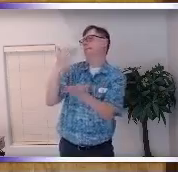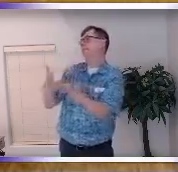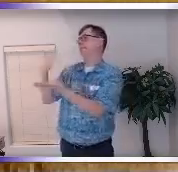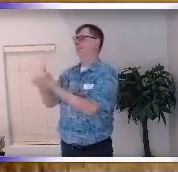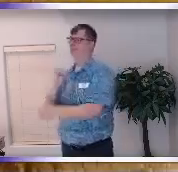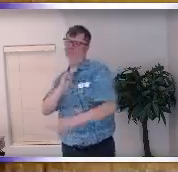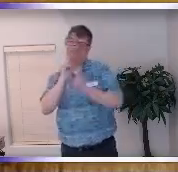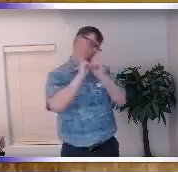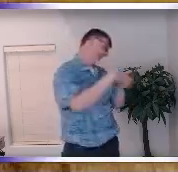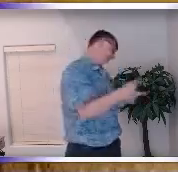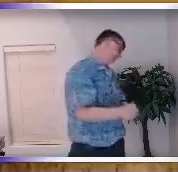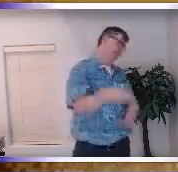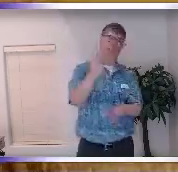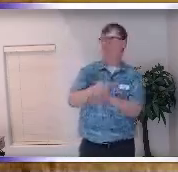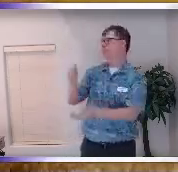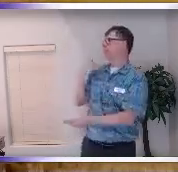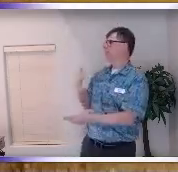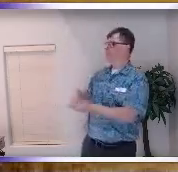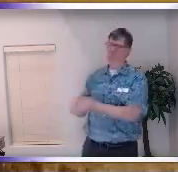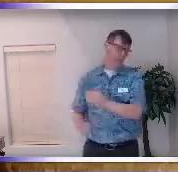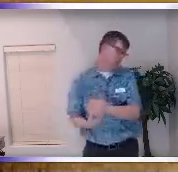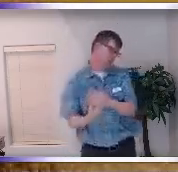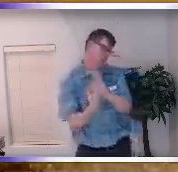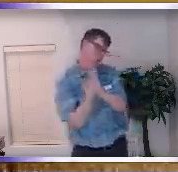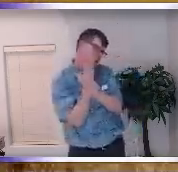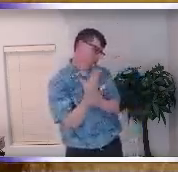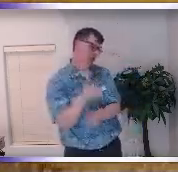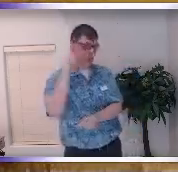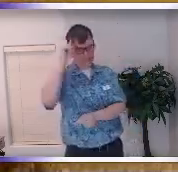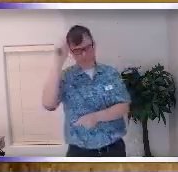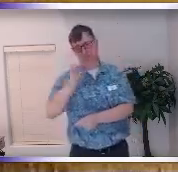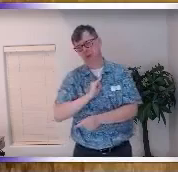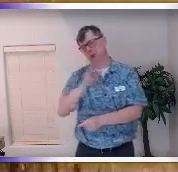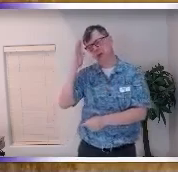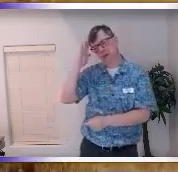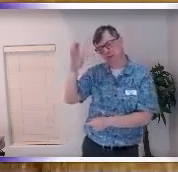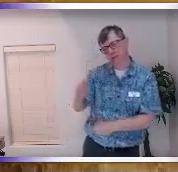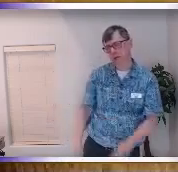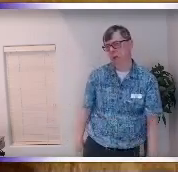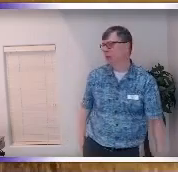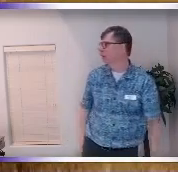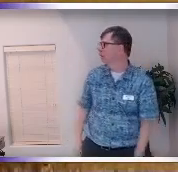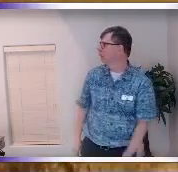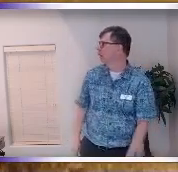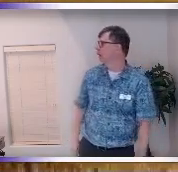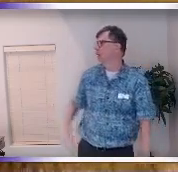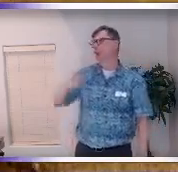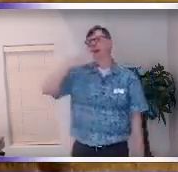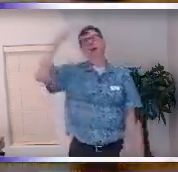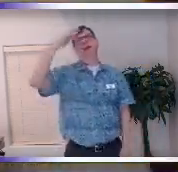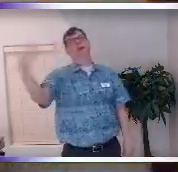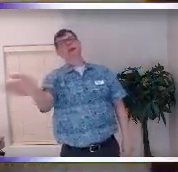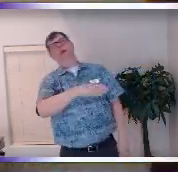and I was talking to her a couple months ago before I grew before I knew because we all do the best we can when